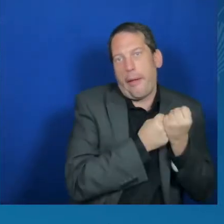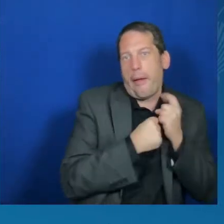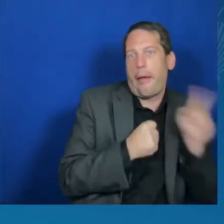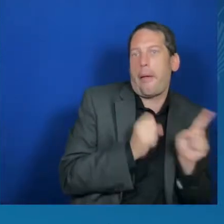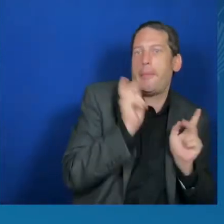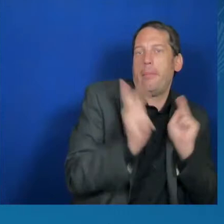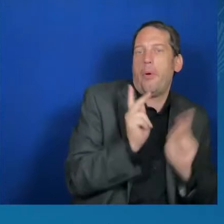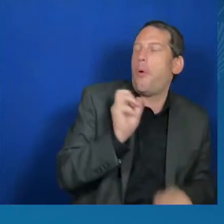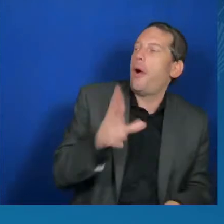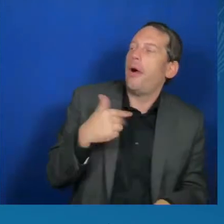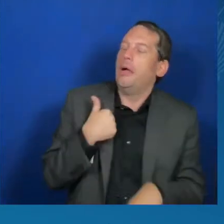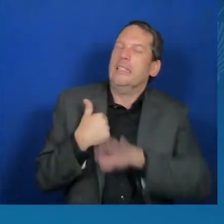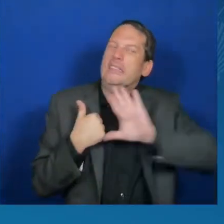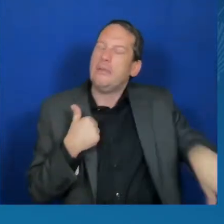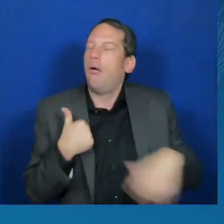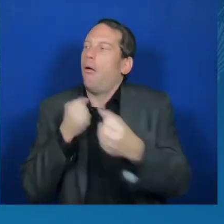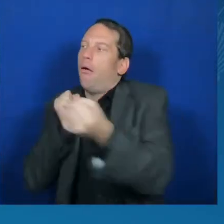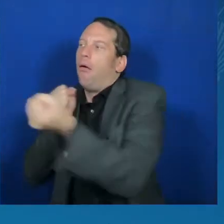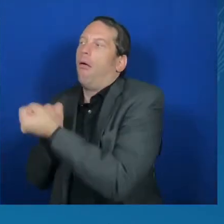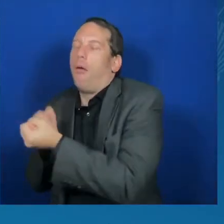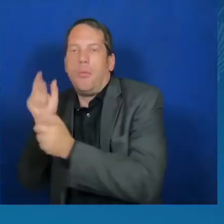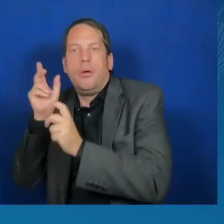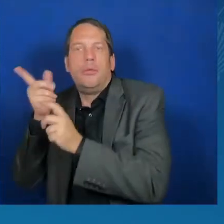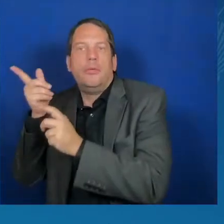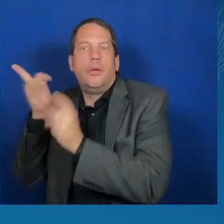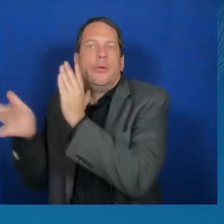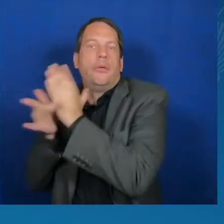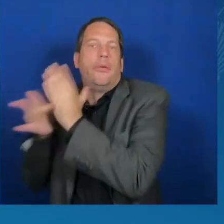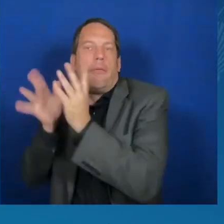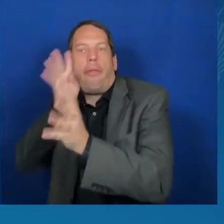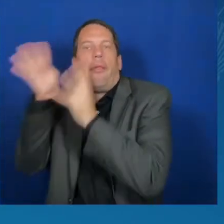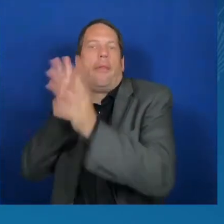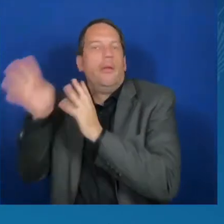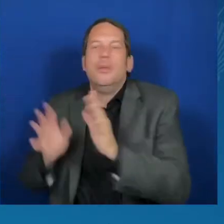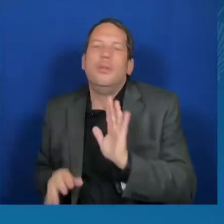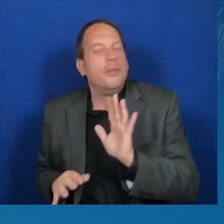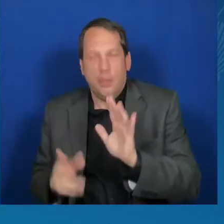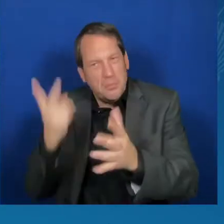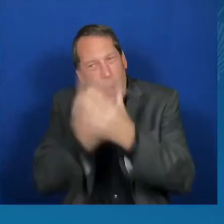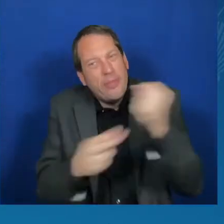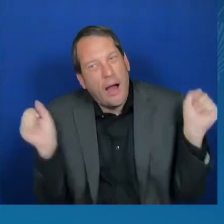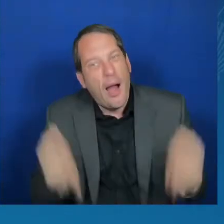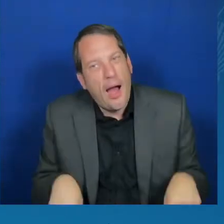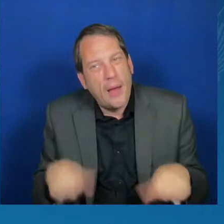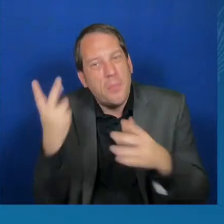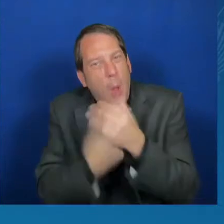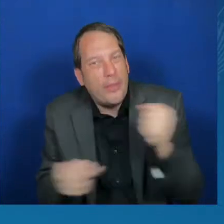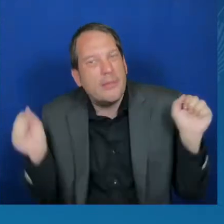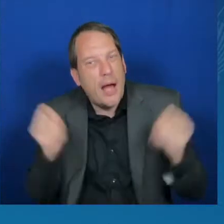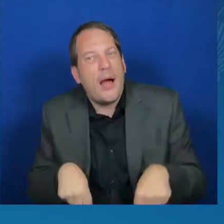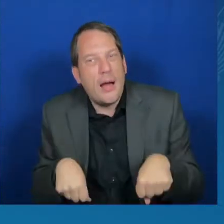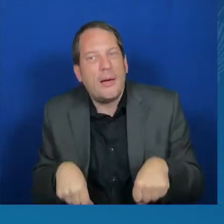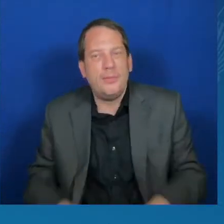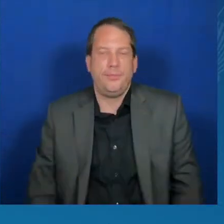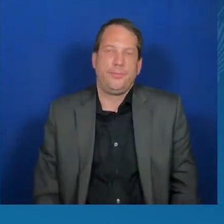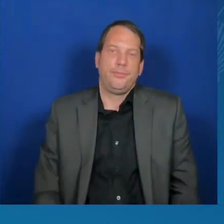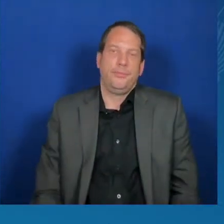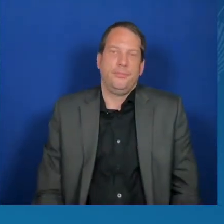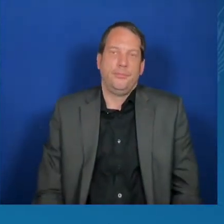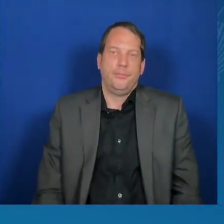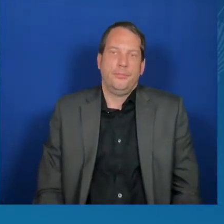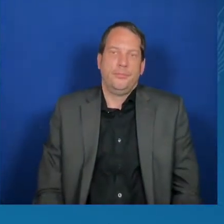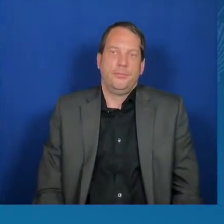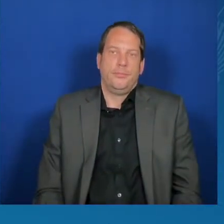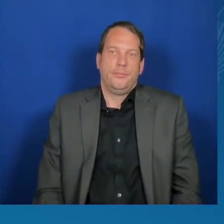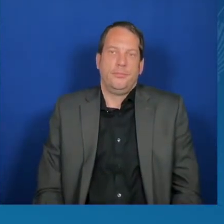do both. The actions we take today will lay the groundwork for how AI will